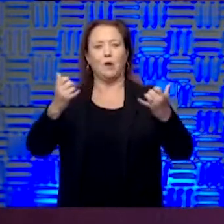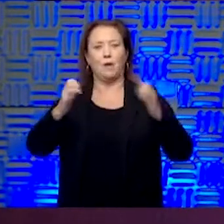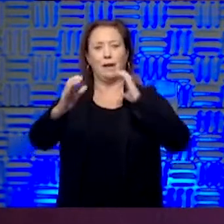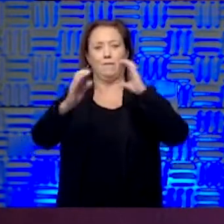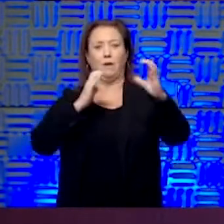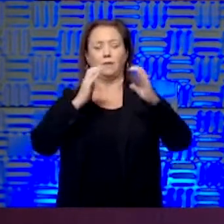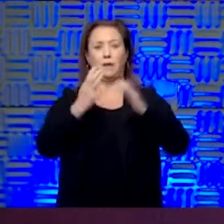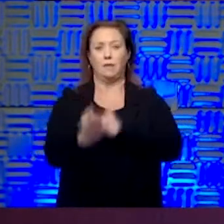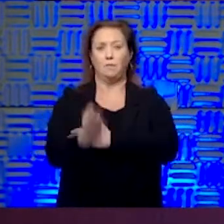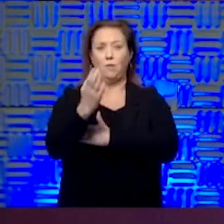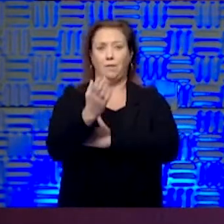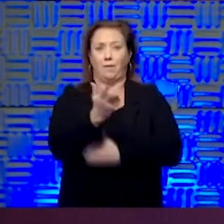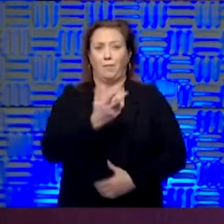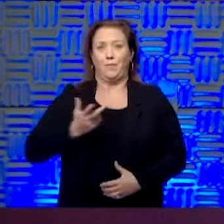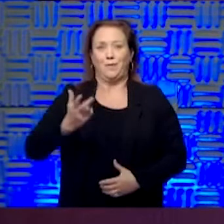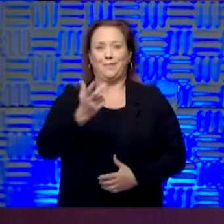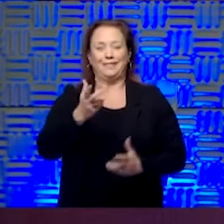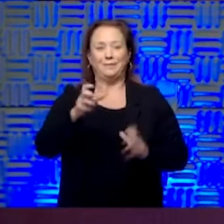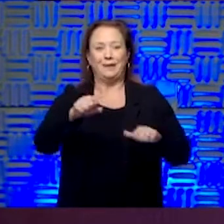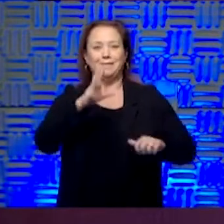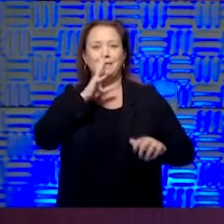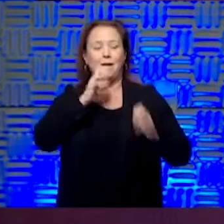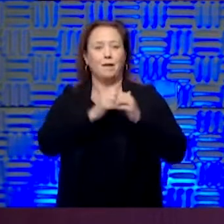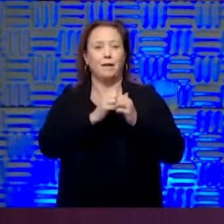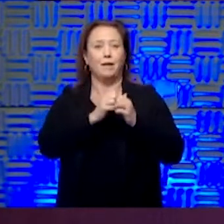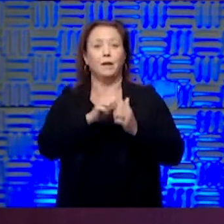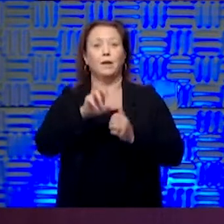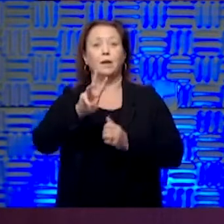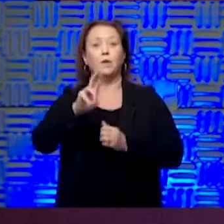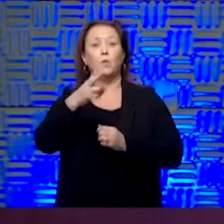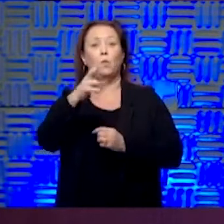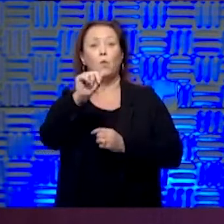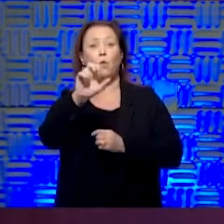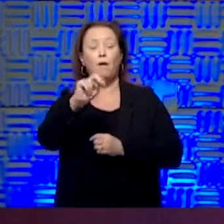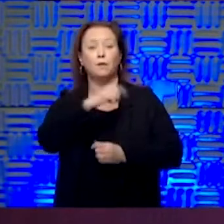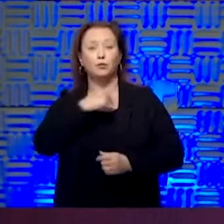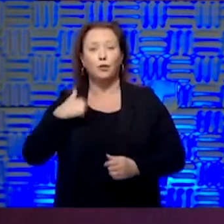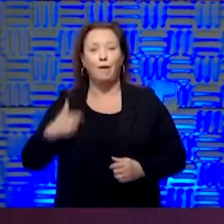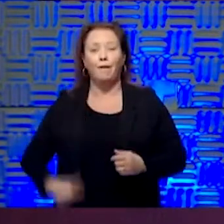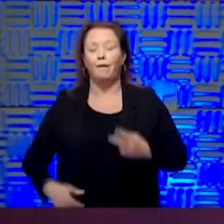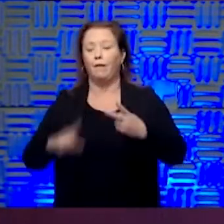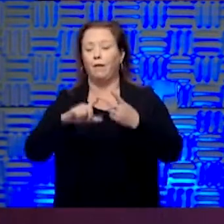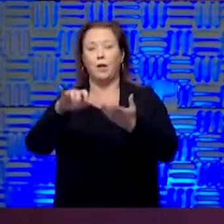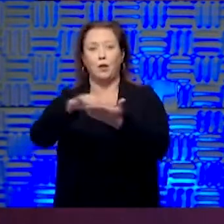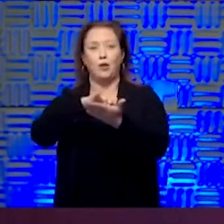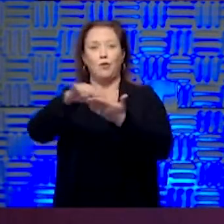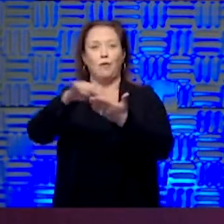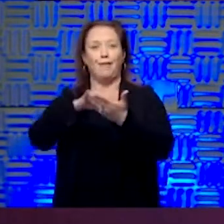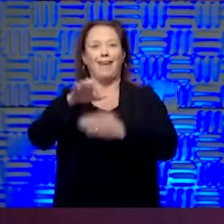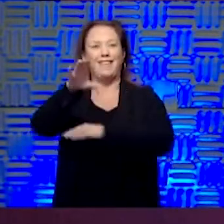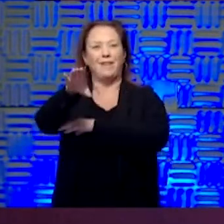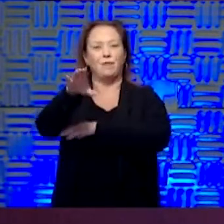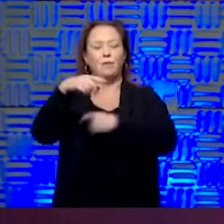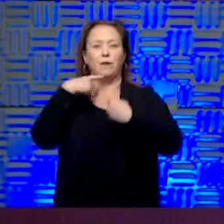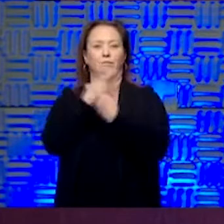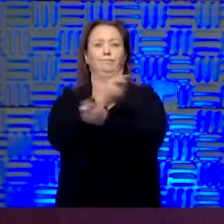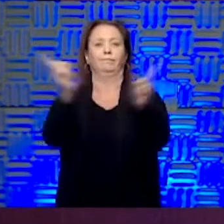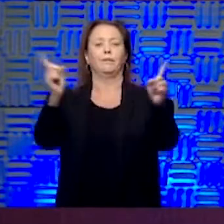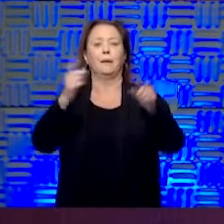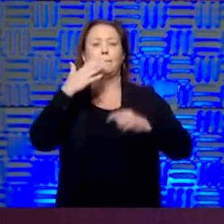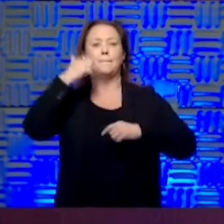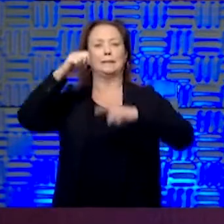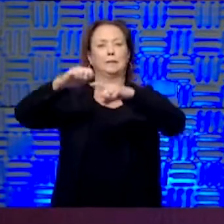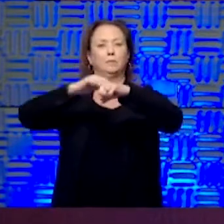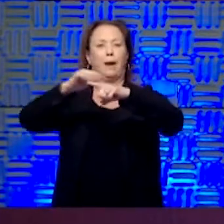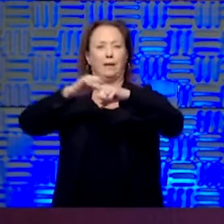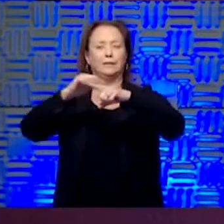morning between folks like yourselves and folks in Wuhan province or in New York. And by the afternoon, we're able to share best practices from critical care